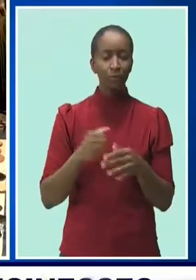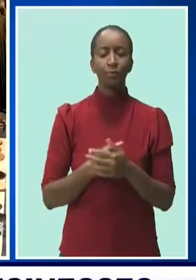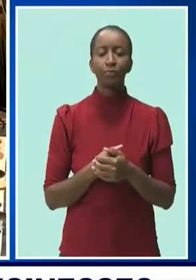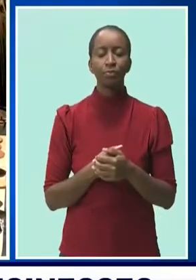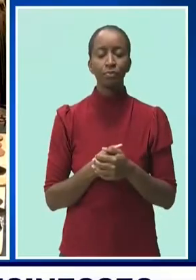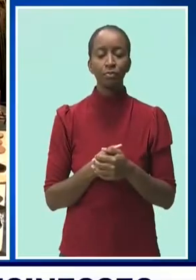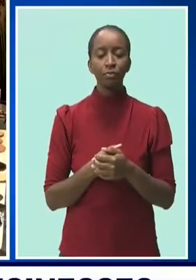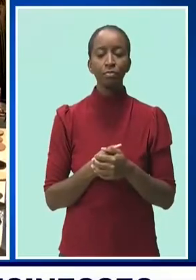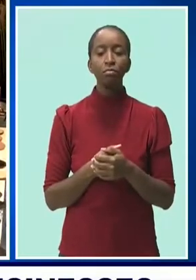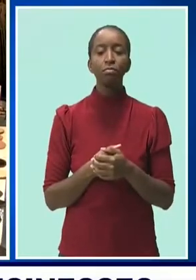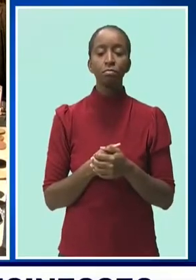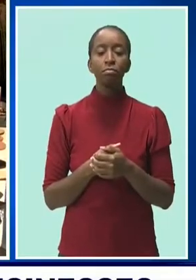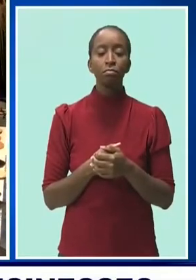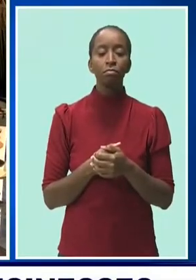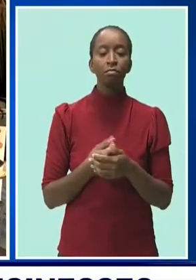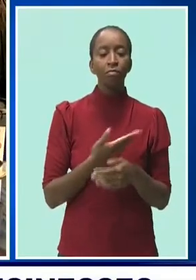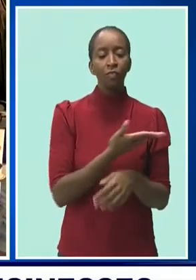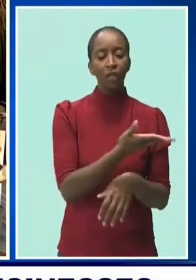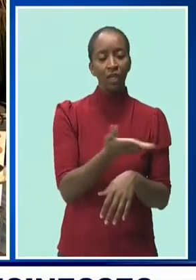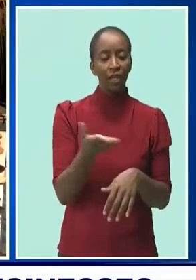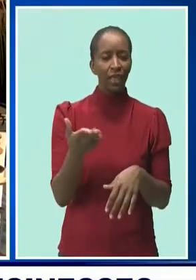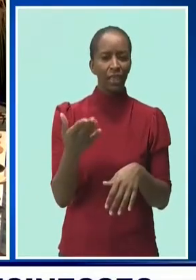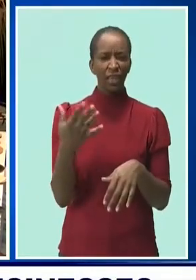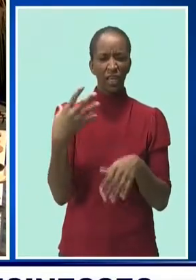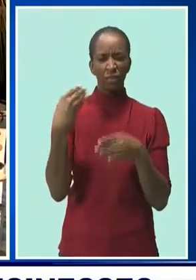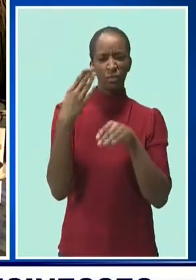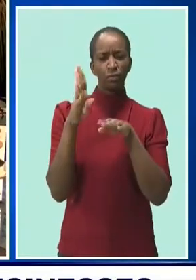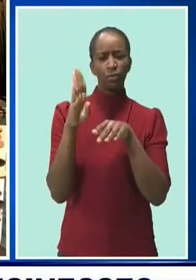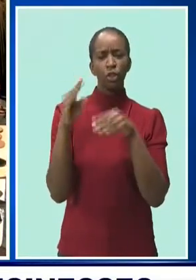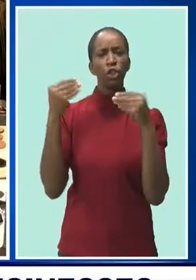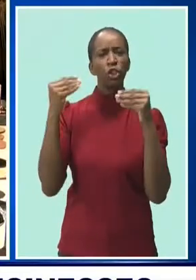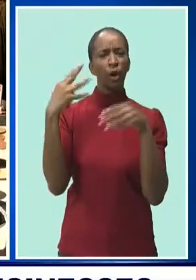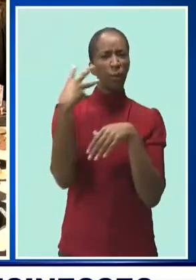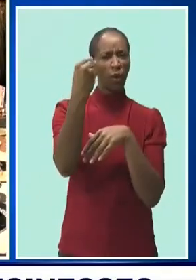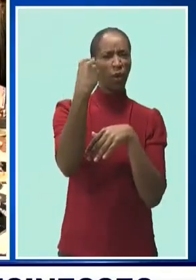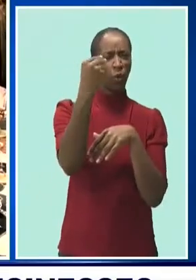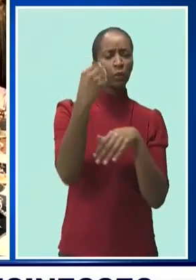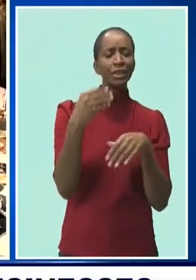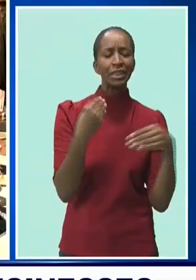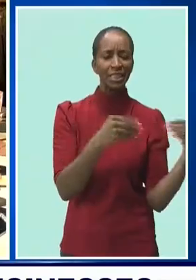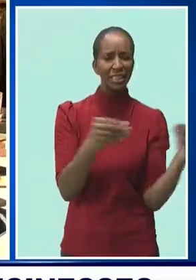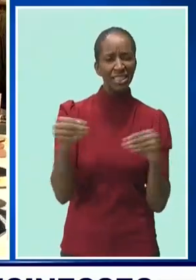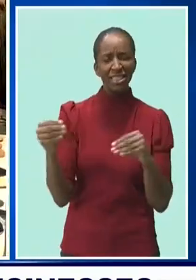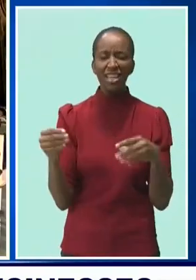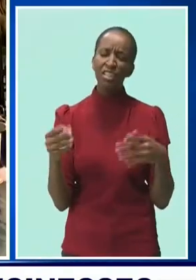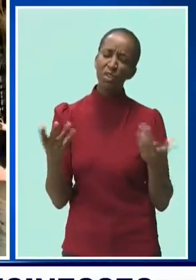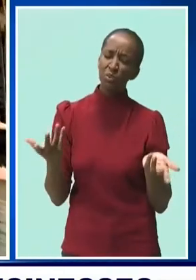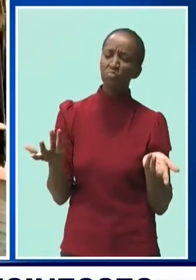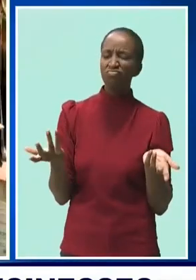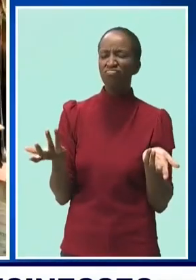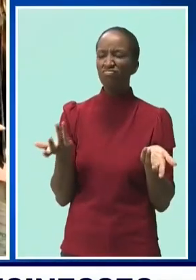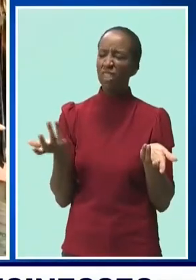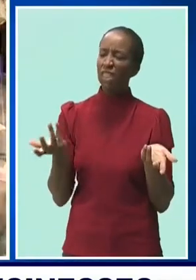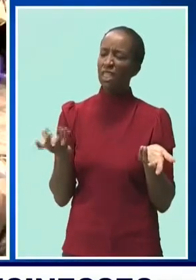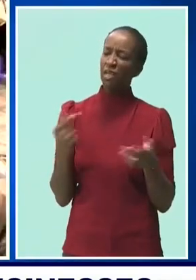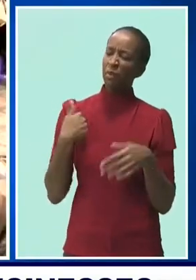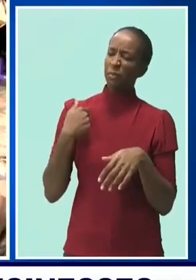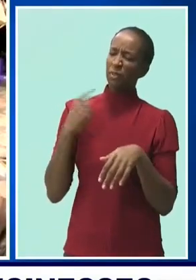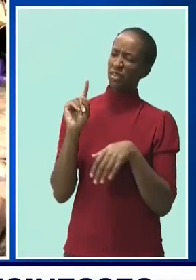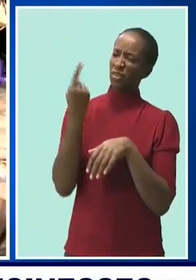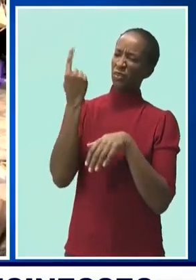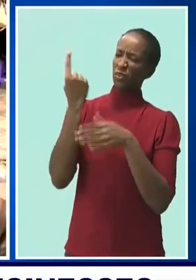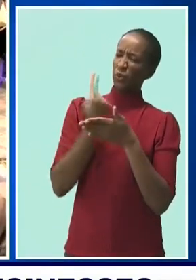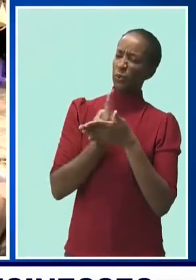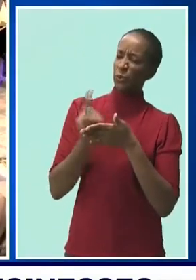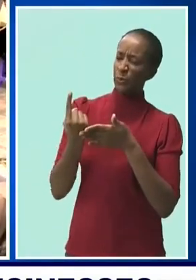And the vendors have been sharing mixed experiences. When I first came out, the first week, you know, it was a little quiet, but